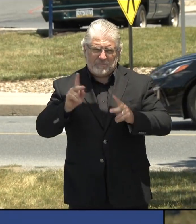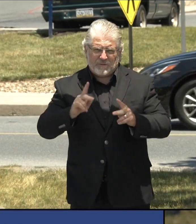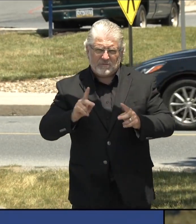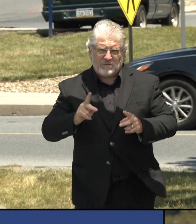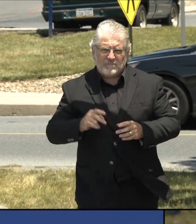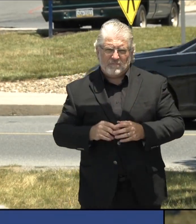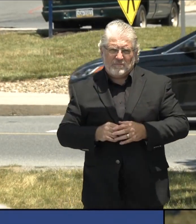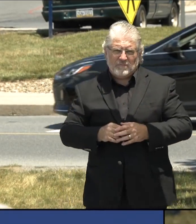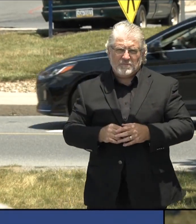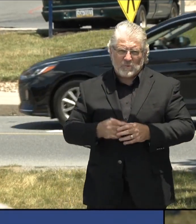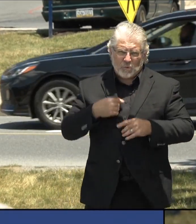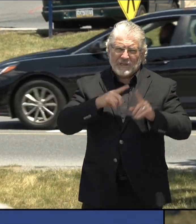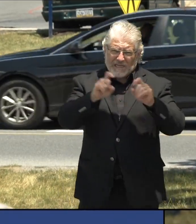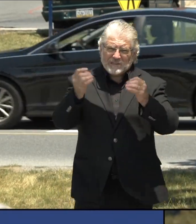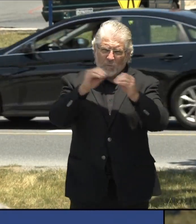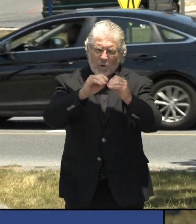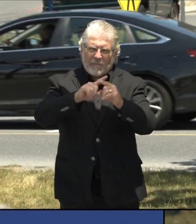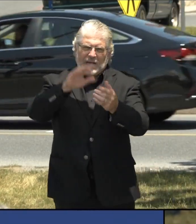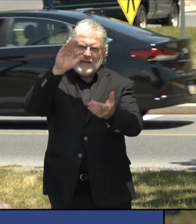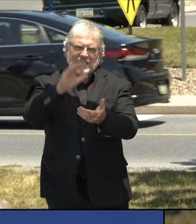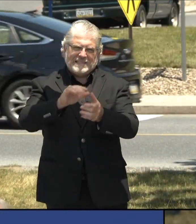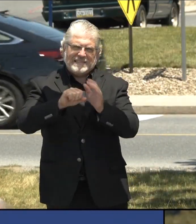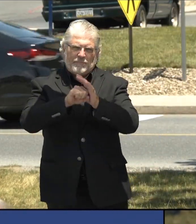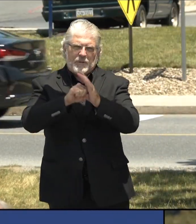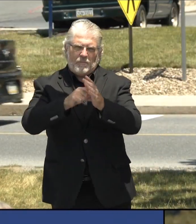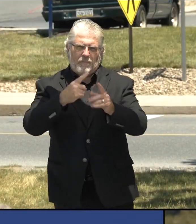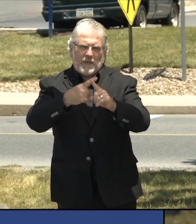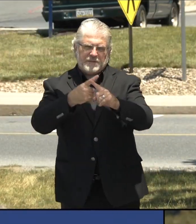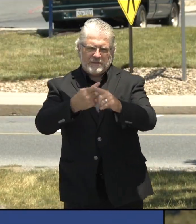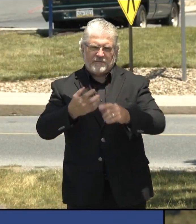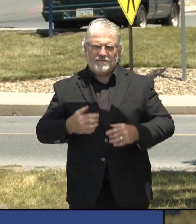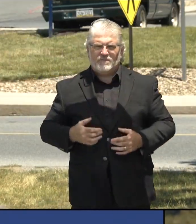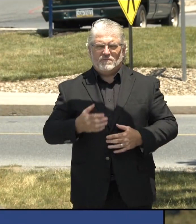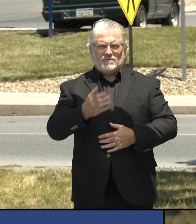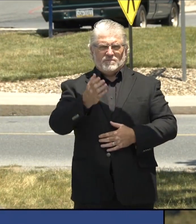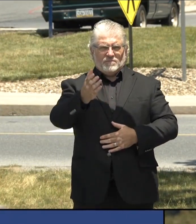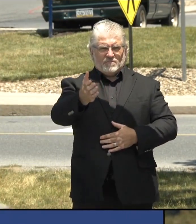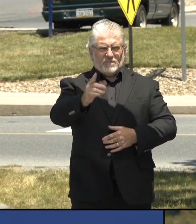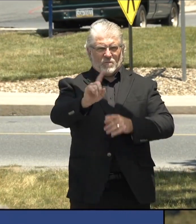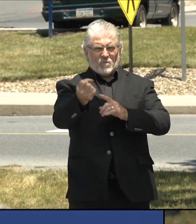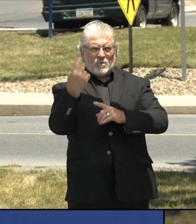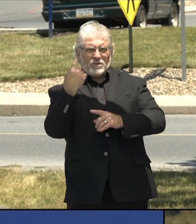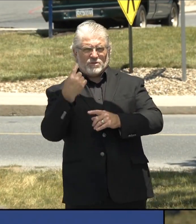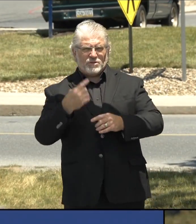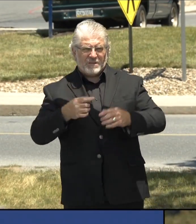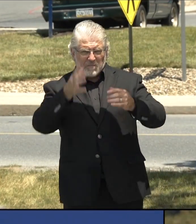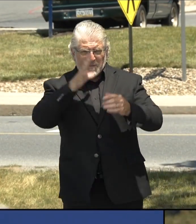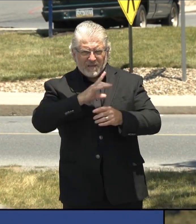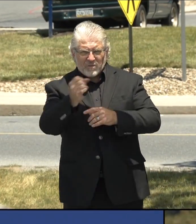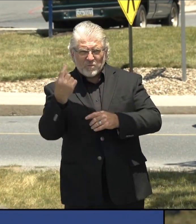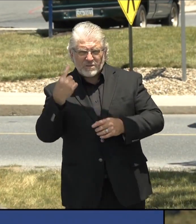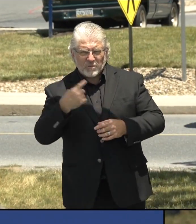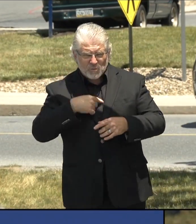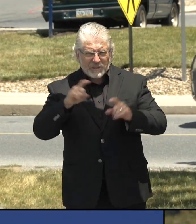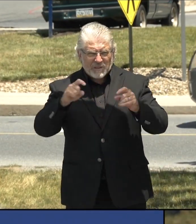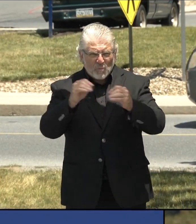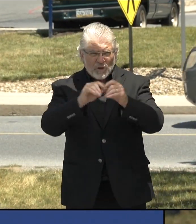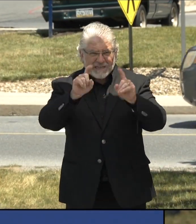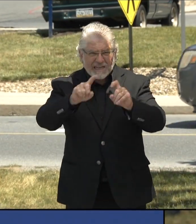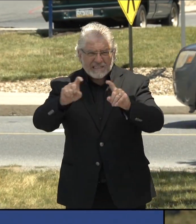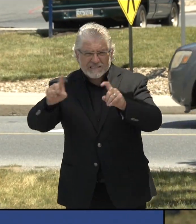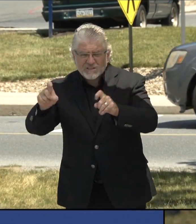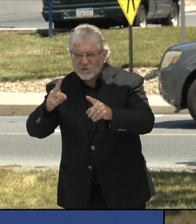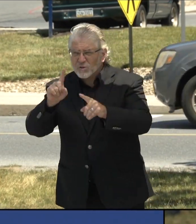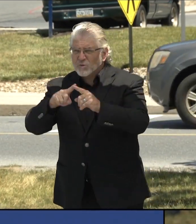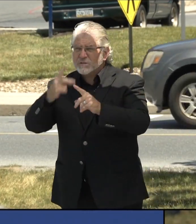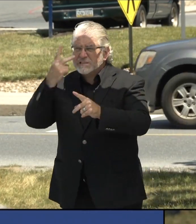Yes. Speaking of the numbers, uh, so we're testing more, right? We are. So of course the numbers would go up, right? That would be